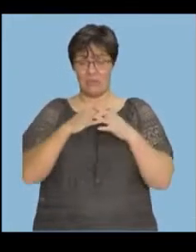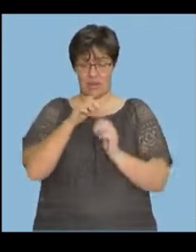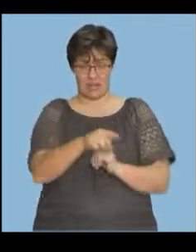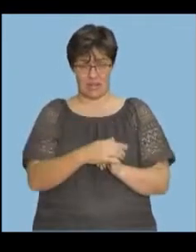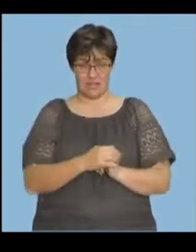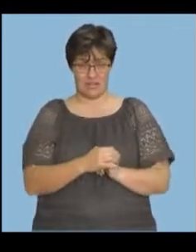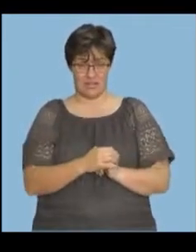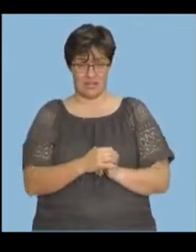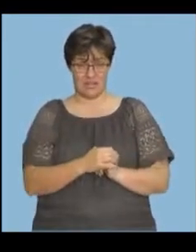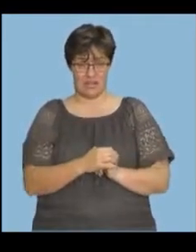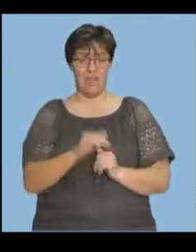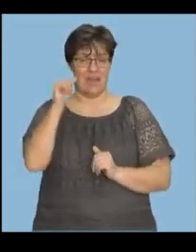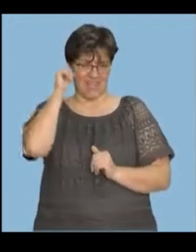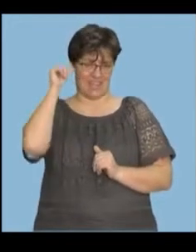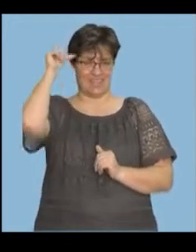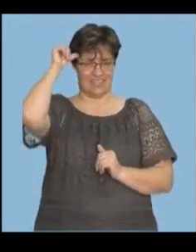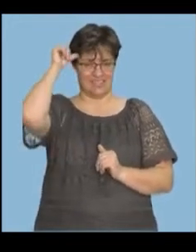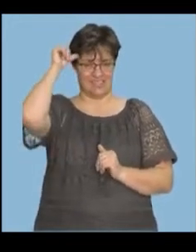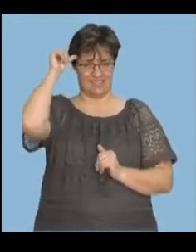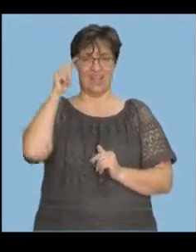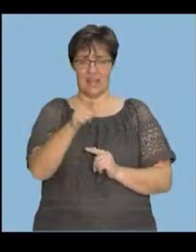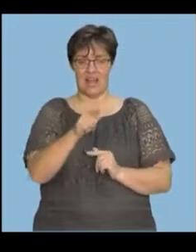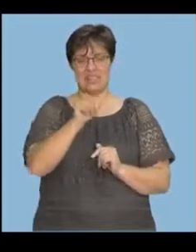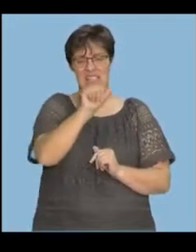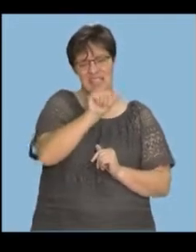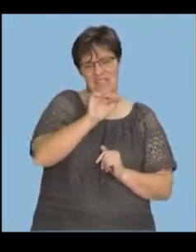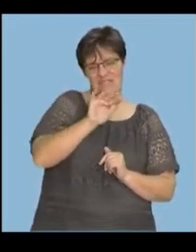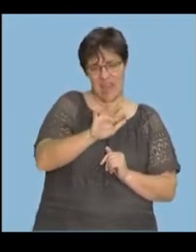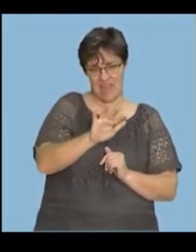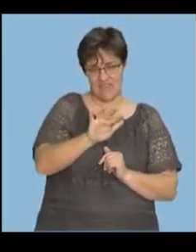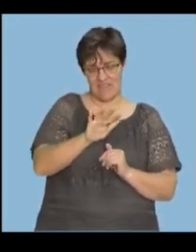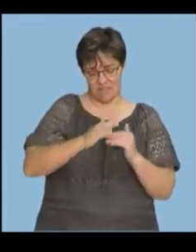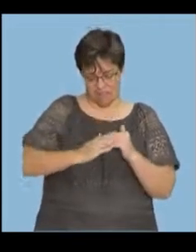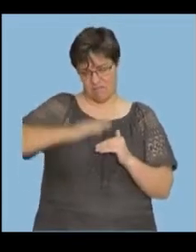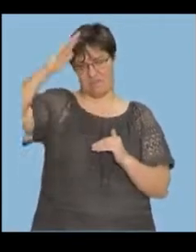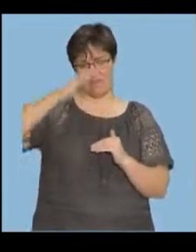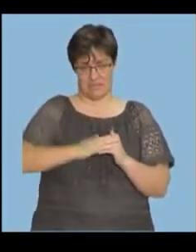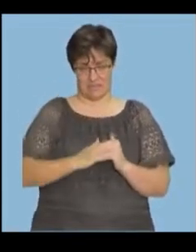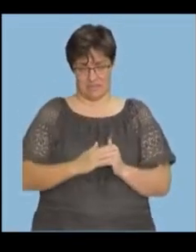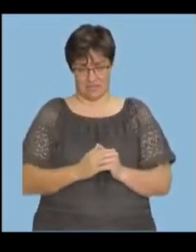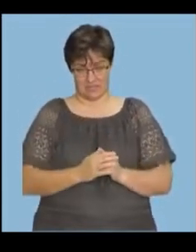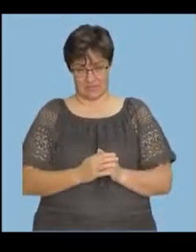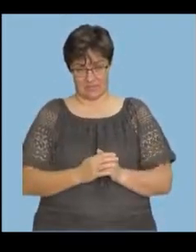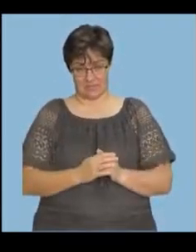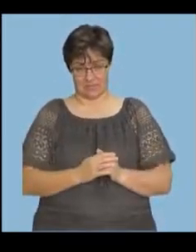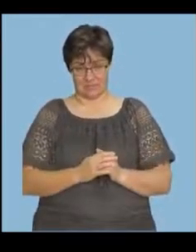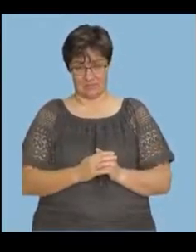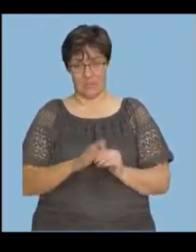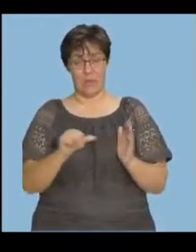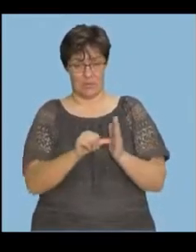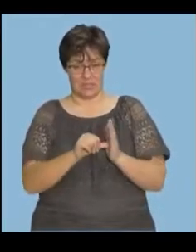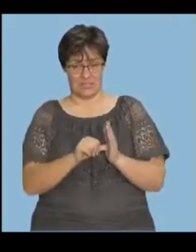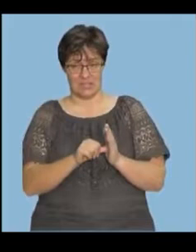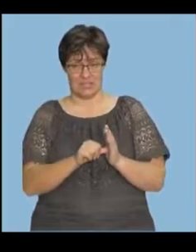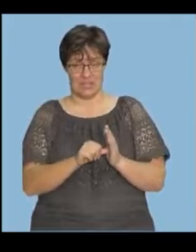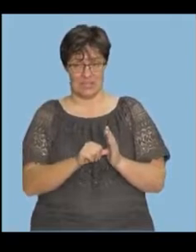in adults 65 years older and older. That's very important. Can you see?